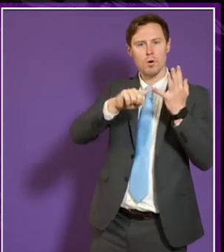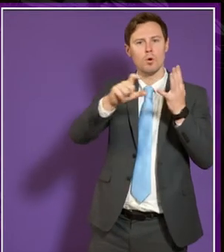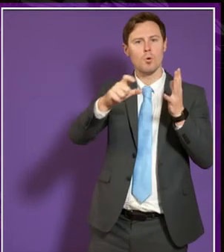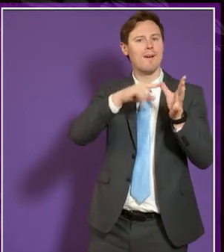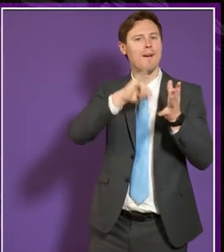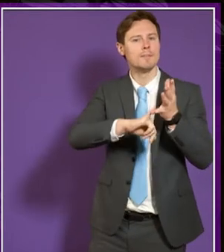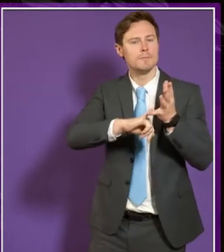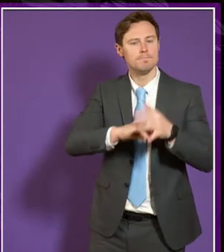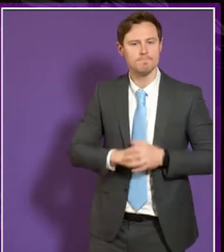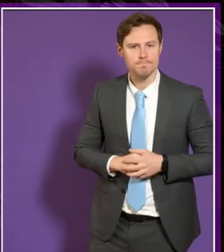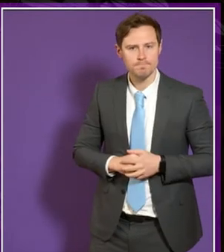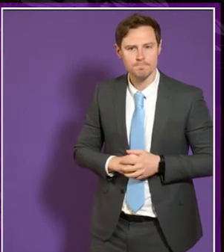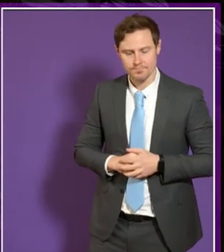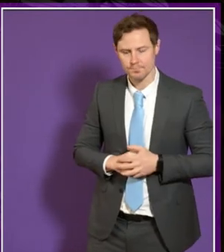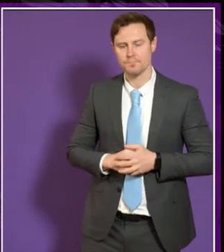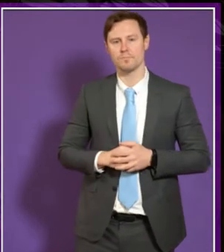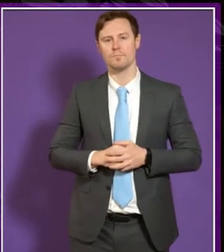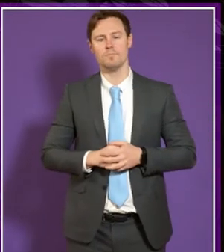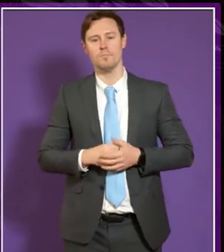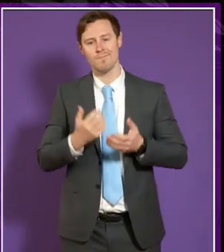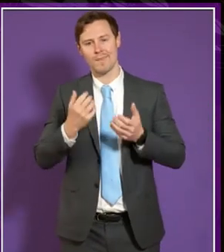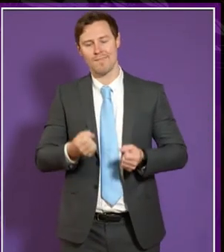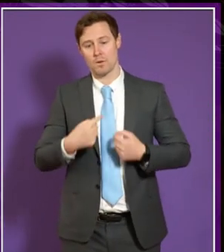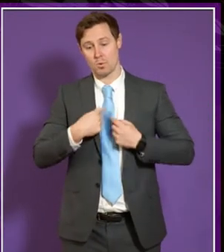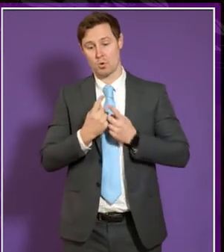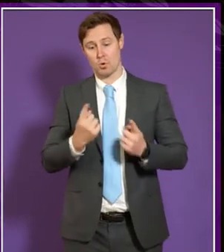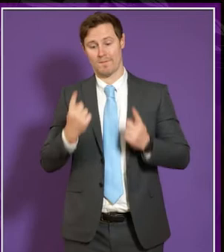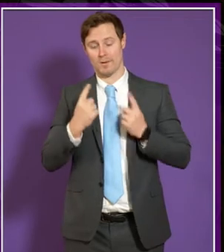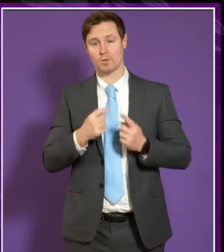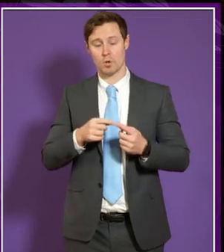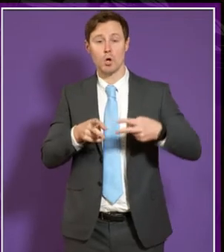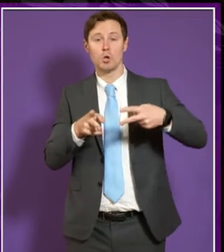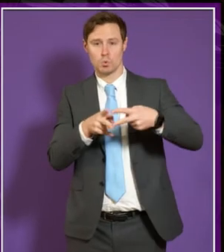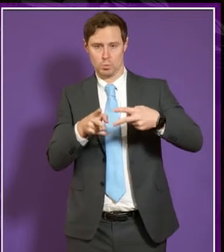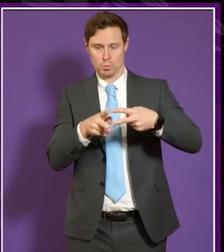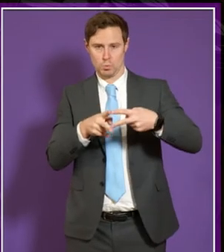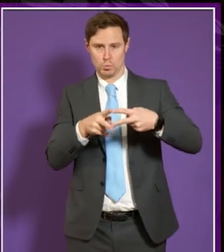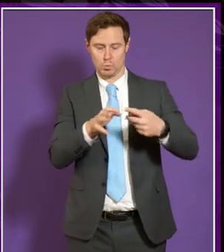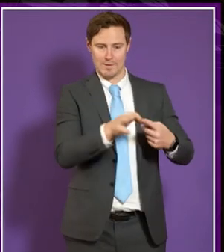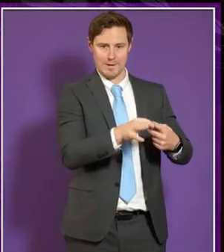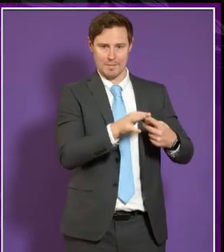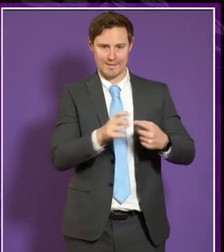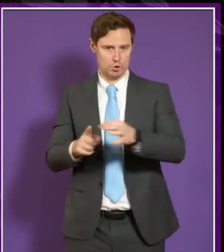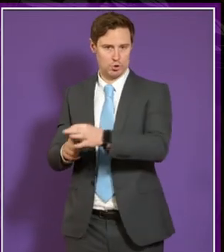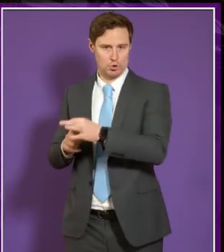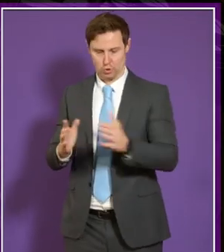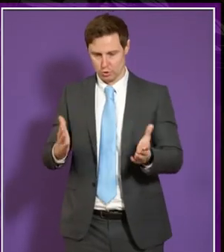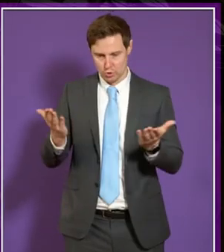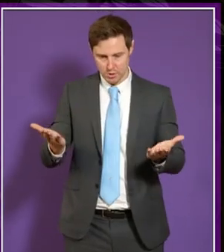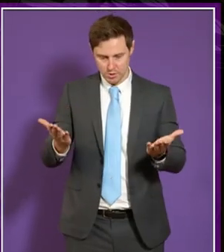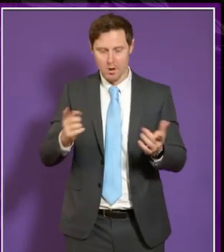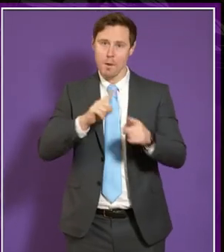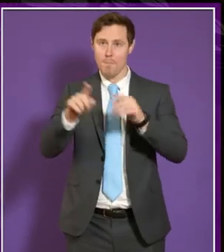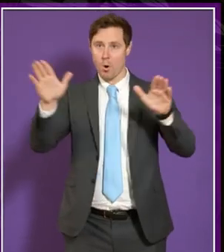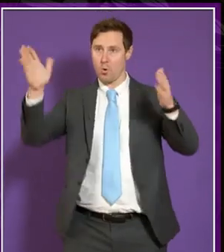We have and there's there's two application methods within the university predominantly it is UCAS and but also we